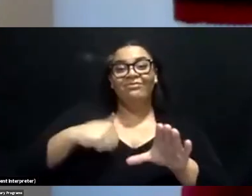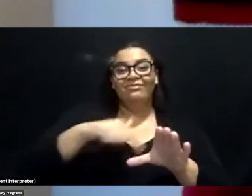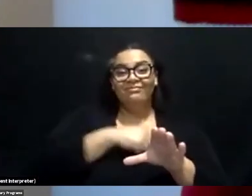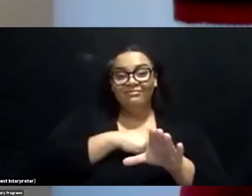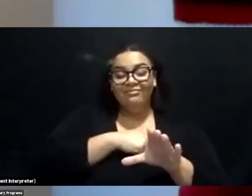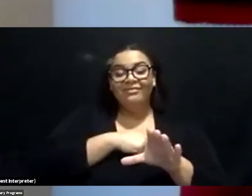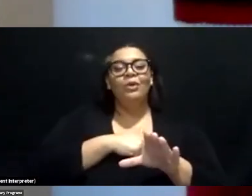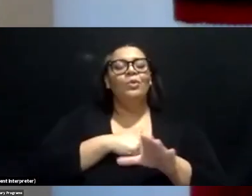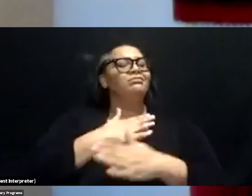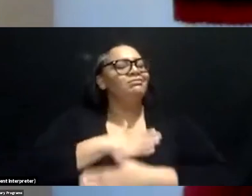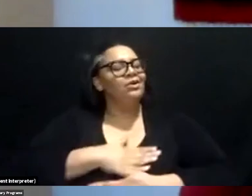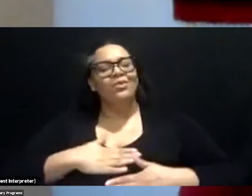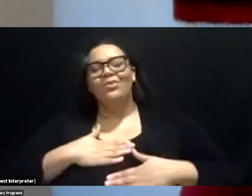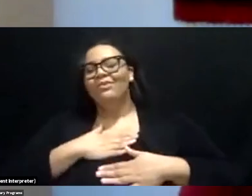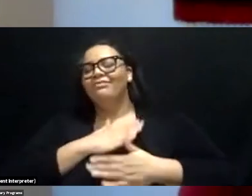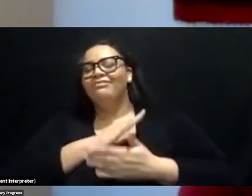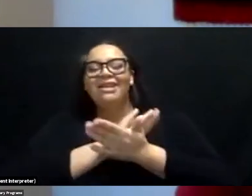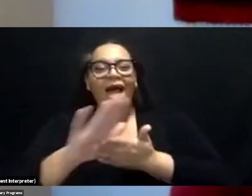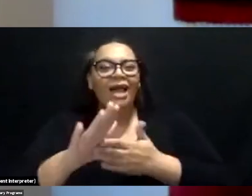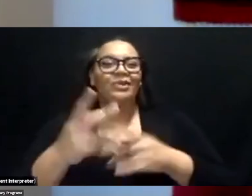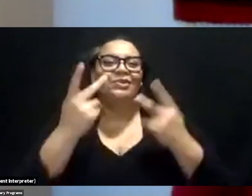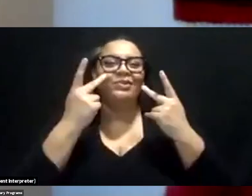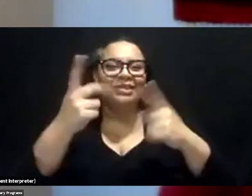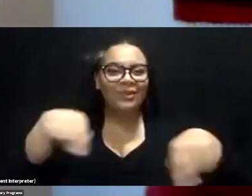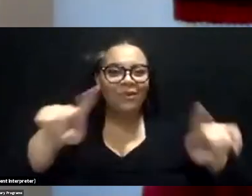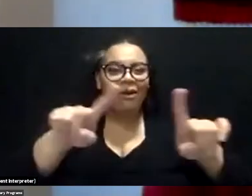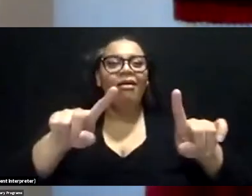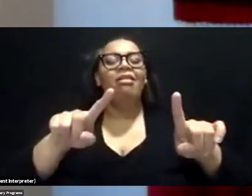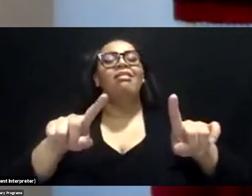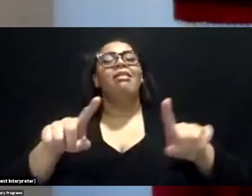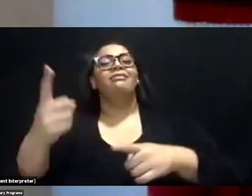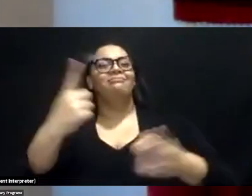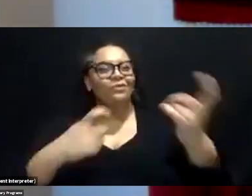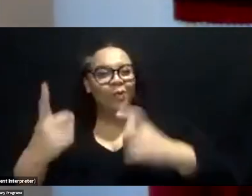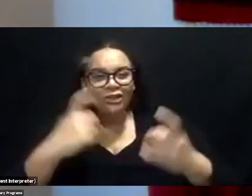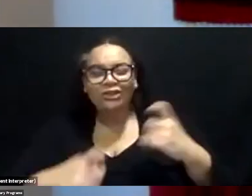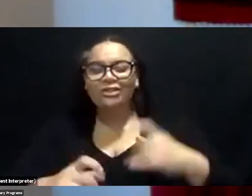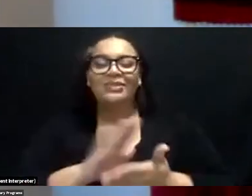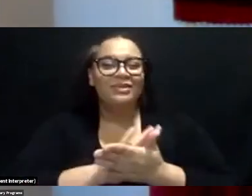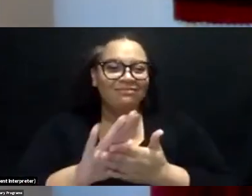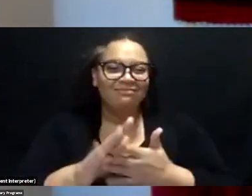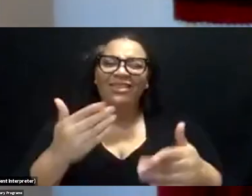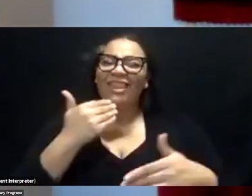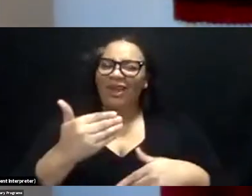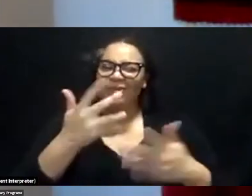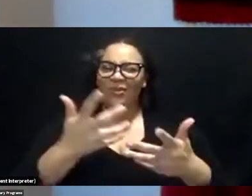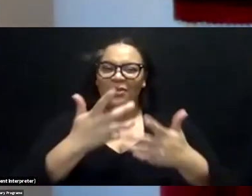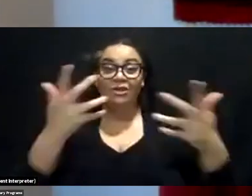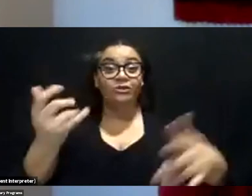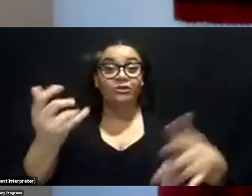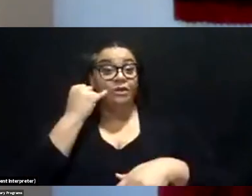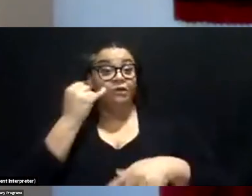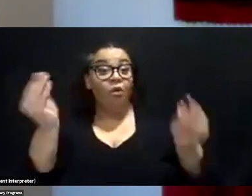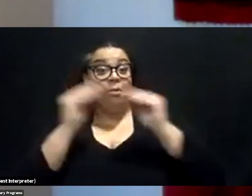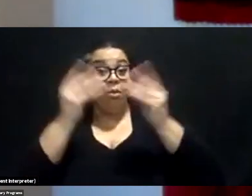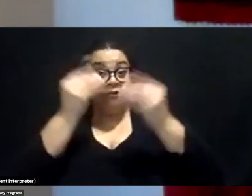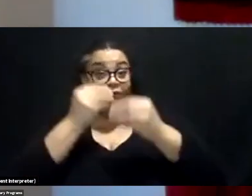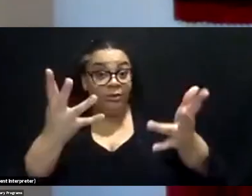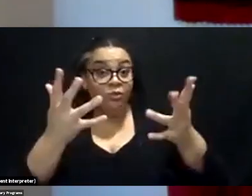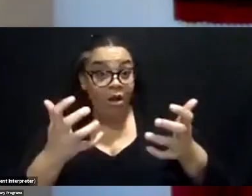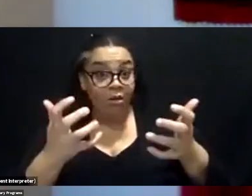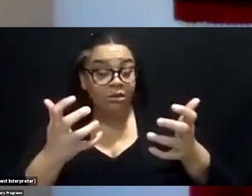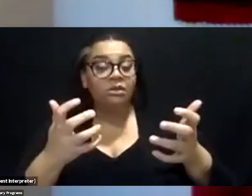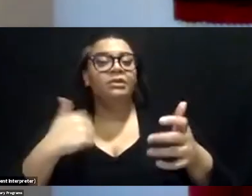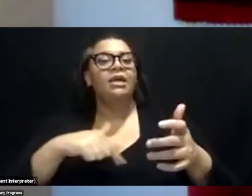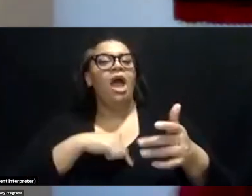seeing your faces and getting your questions. So thank you so much. If you would like more information about a novel idea, our